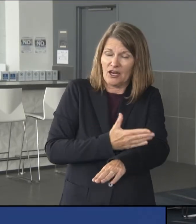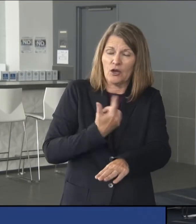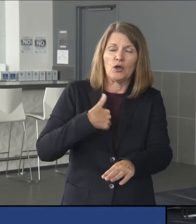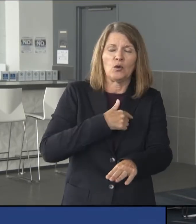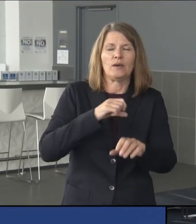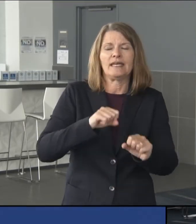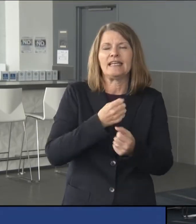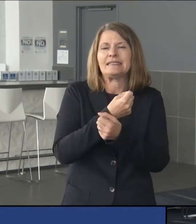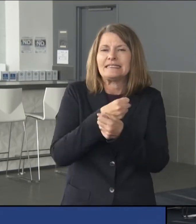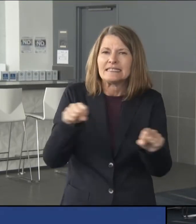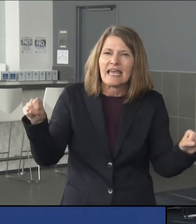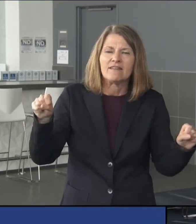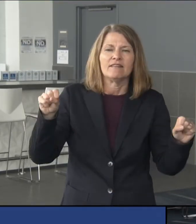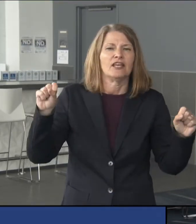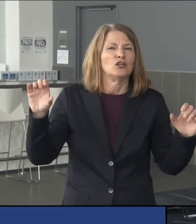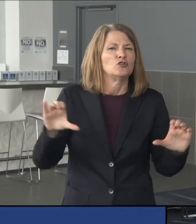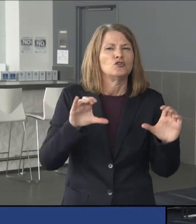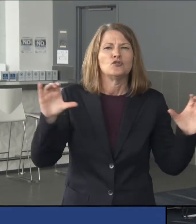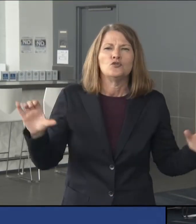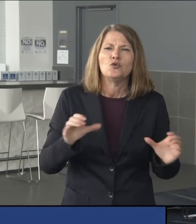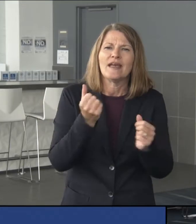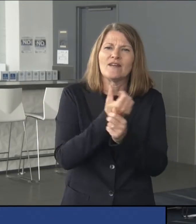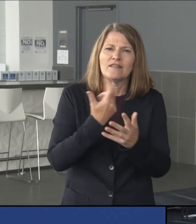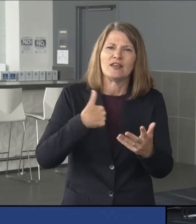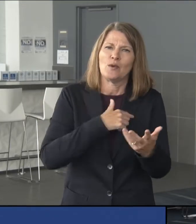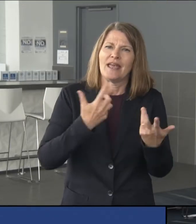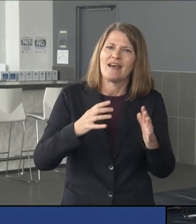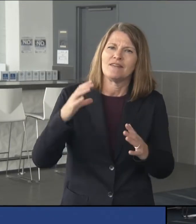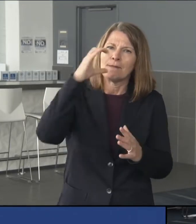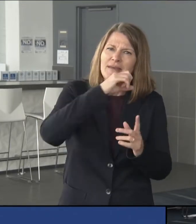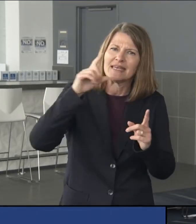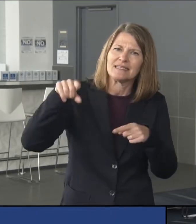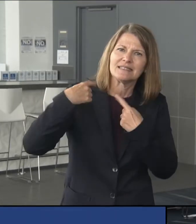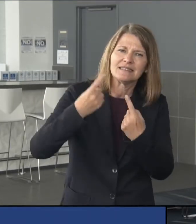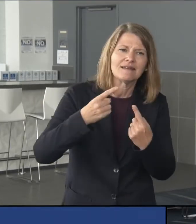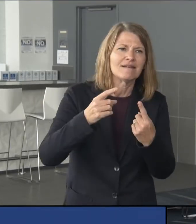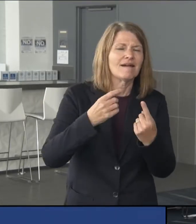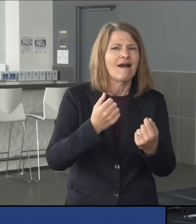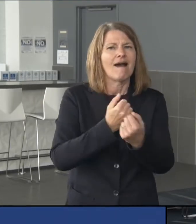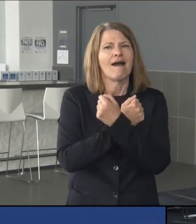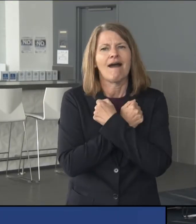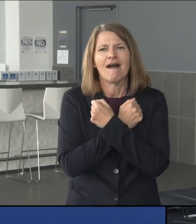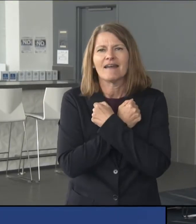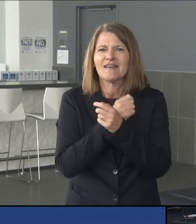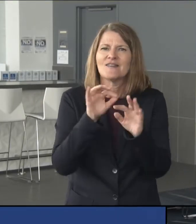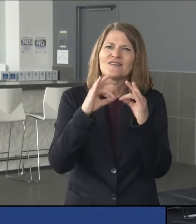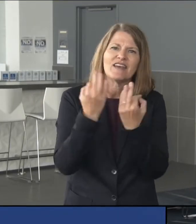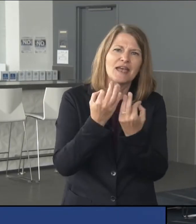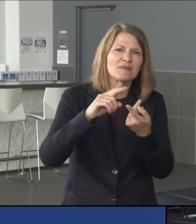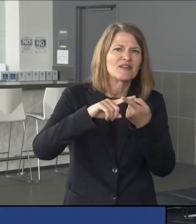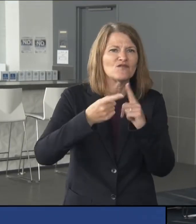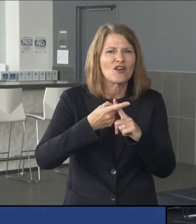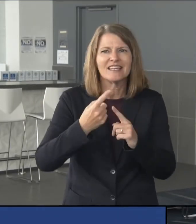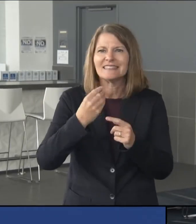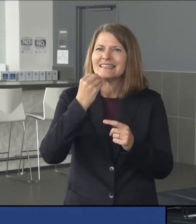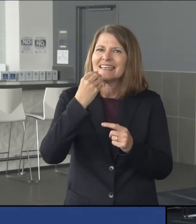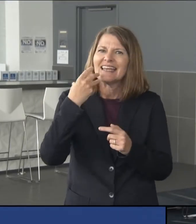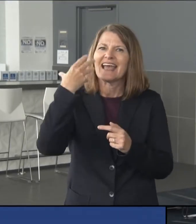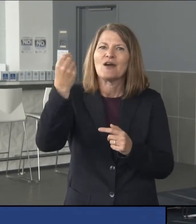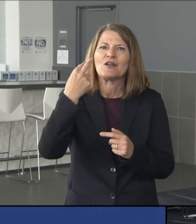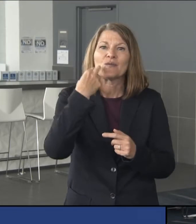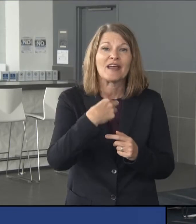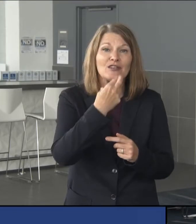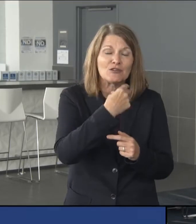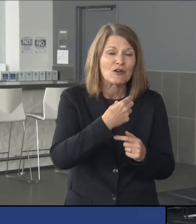do all the things that we have missed. Hugging our family and friends, eating out at restaurants, taking our